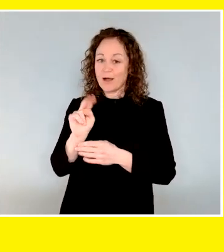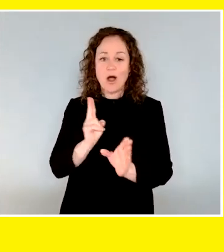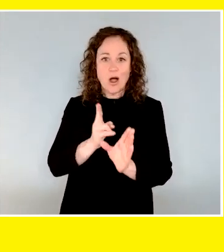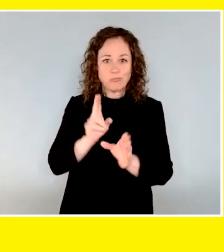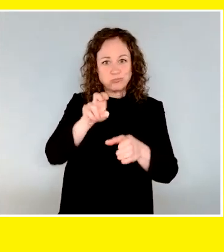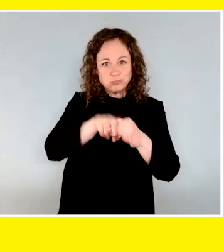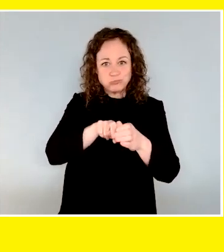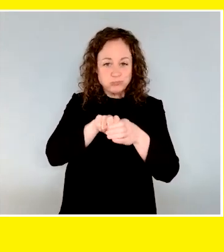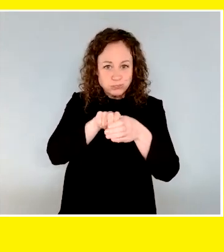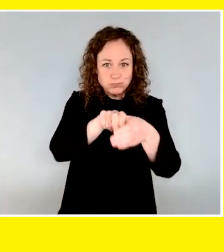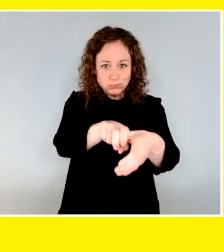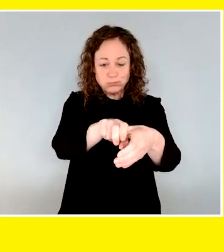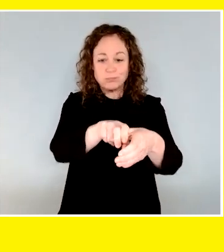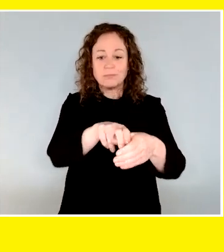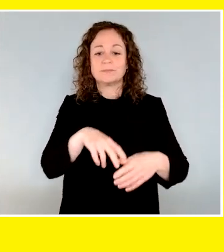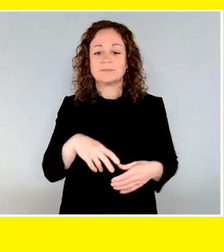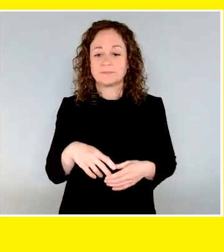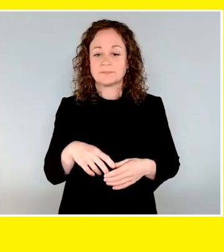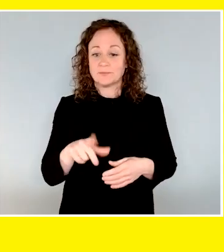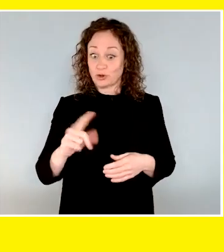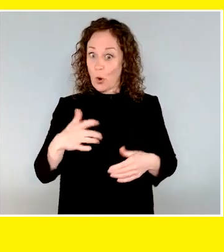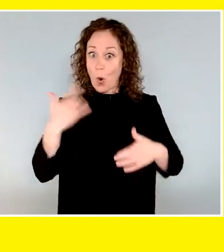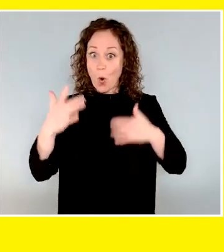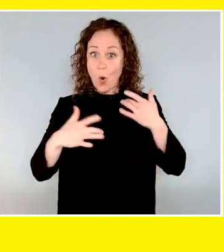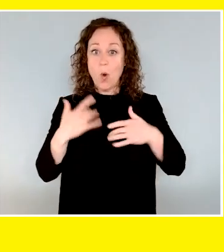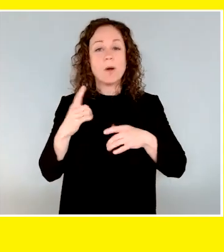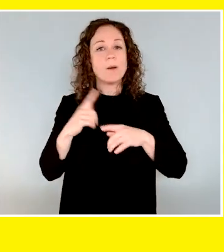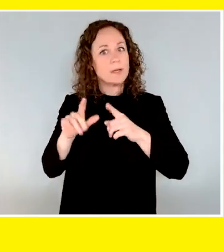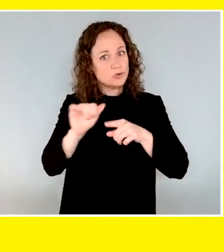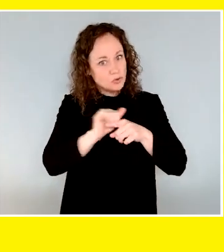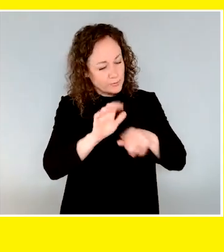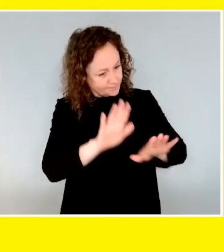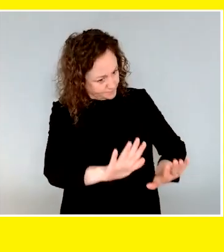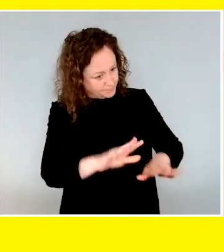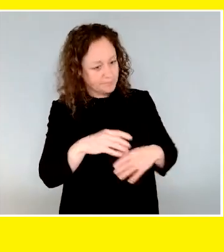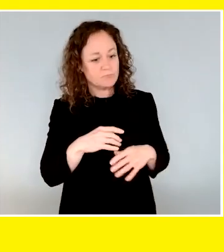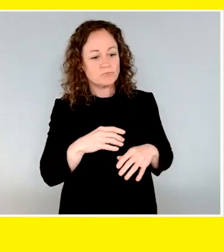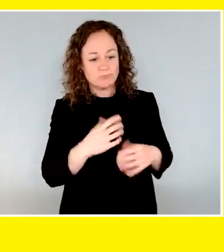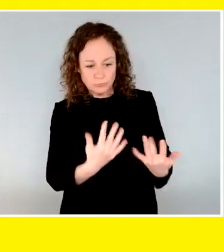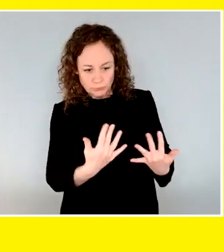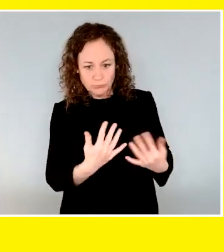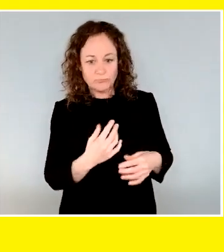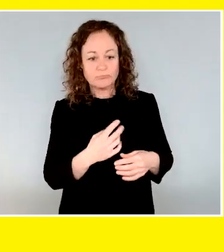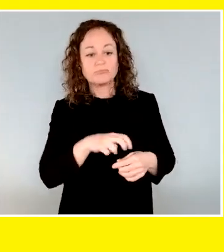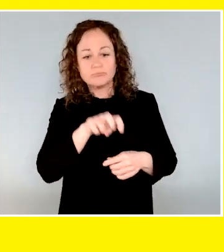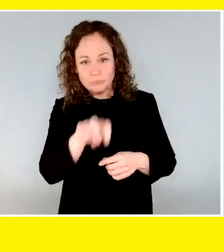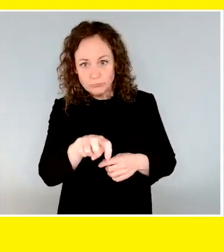the dogs are always keen to get going, the trainer demonstrates how the dogs enter and exit the vehicles while maintaining good leash manners.